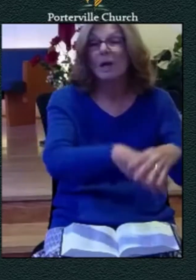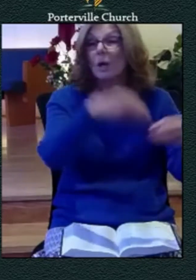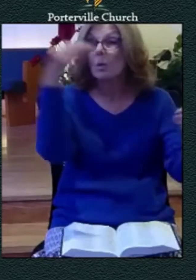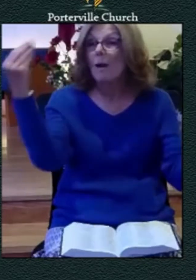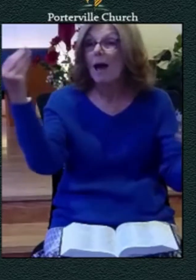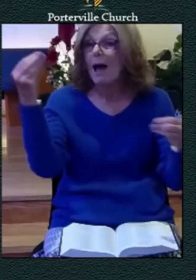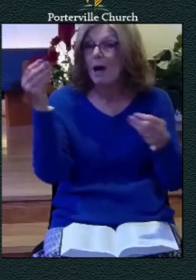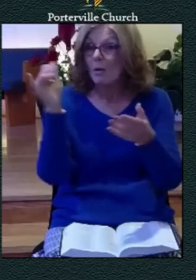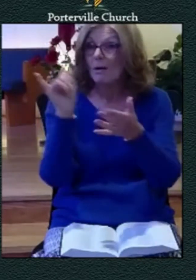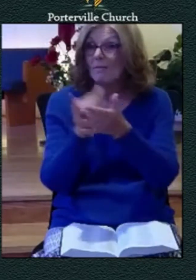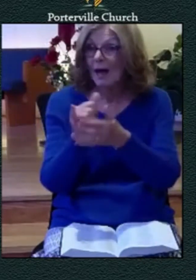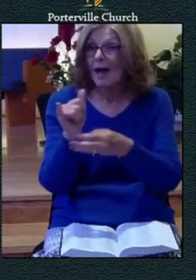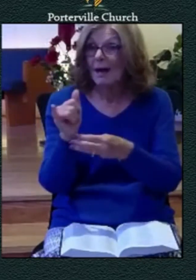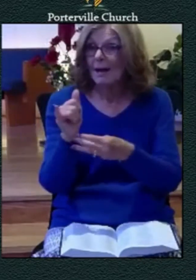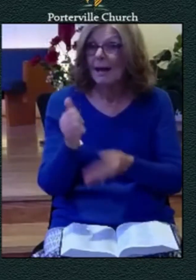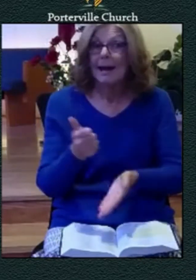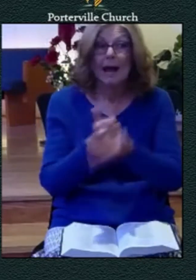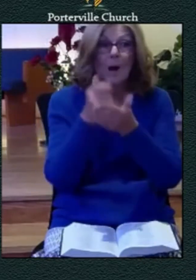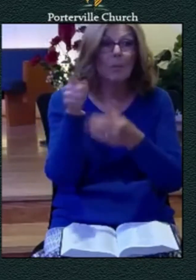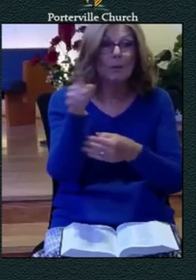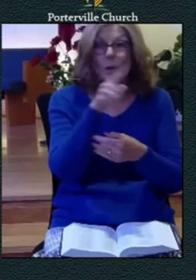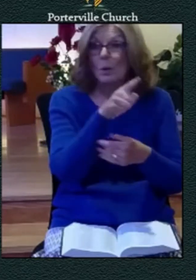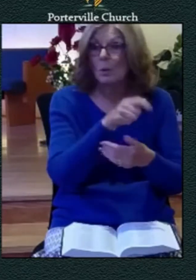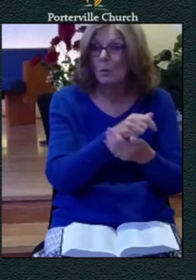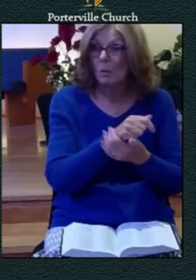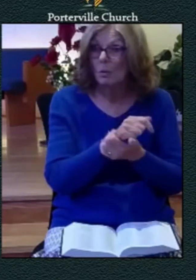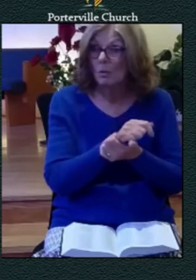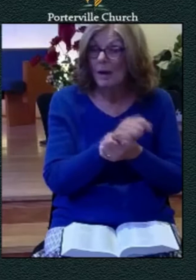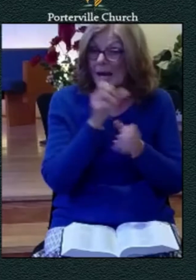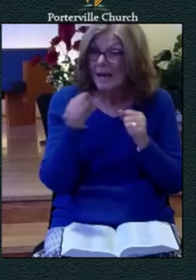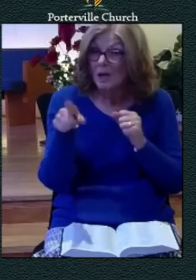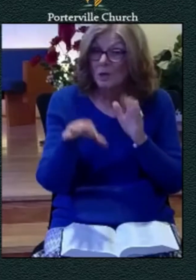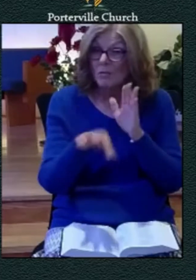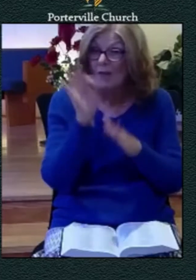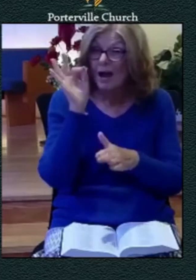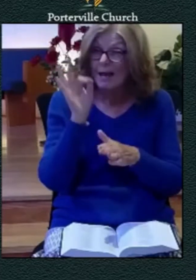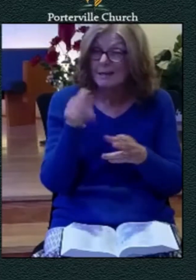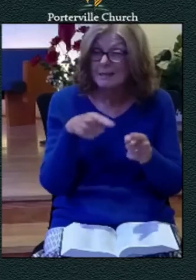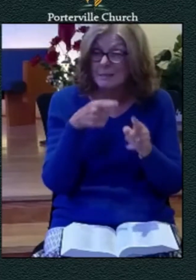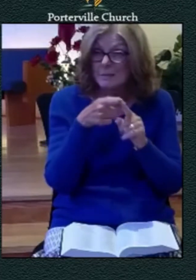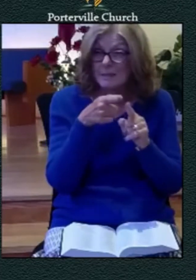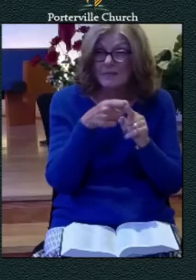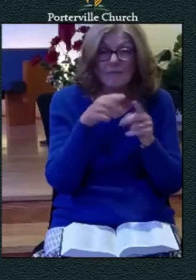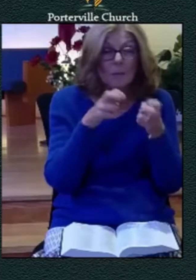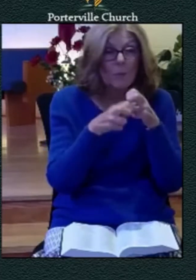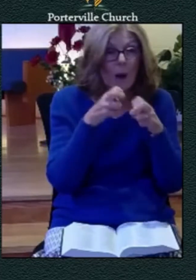can you find such a problem search for it look for it